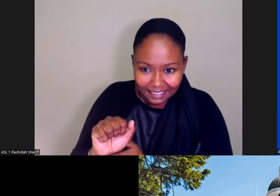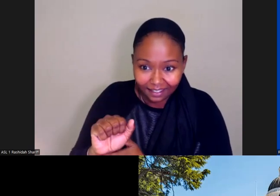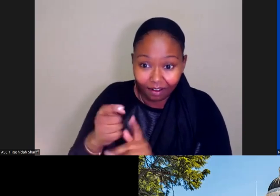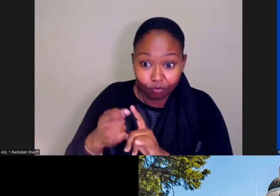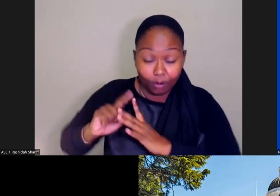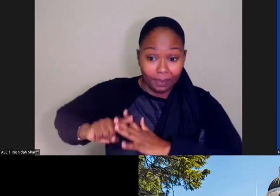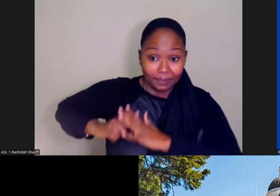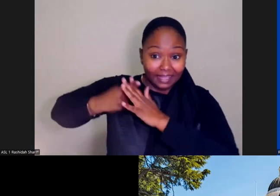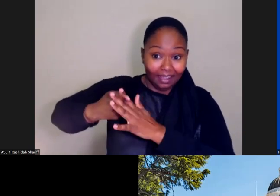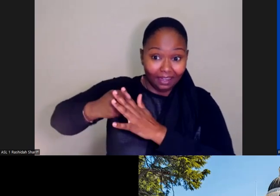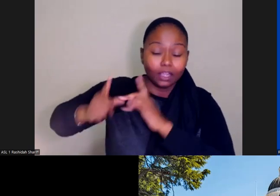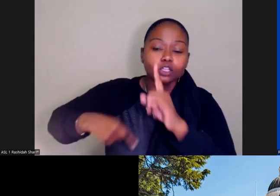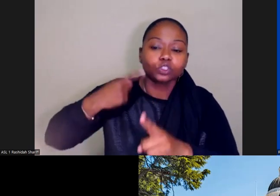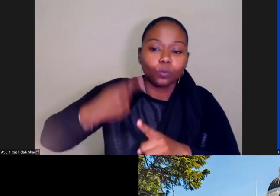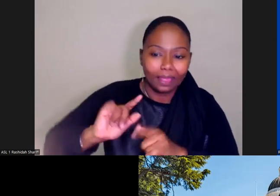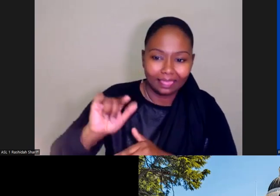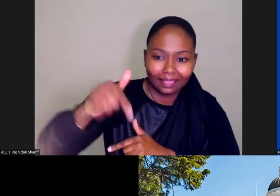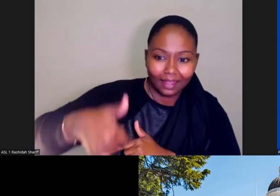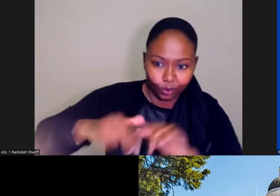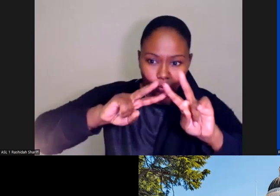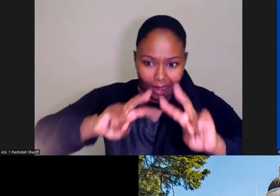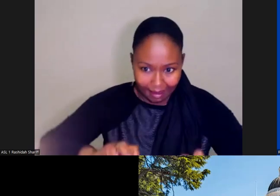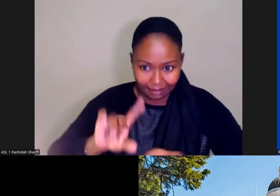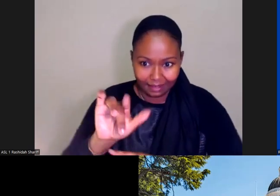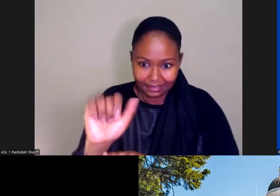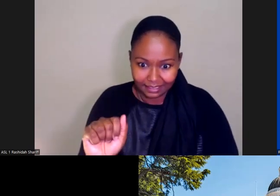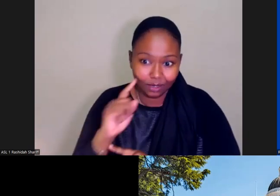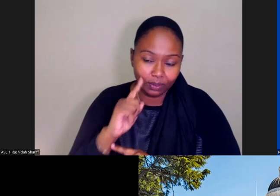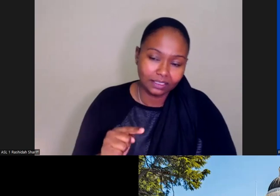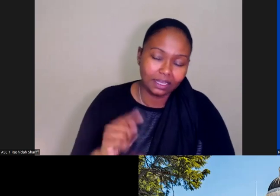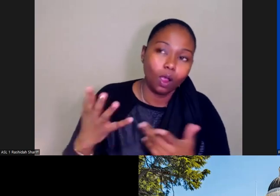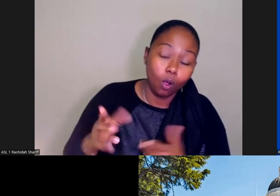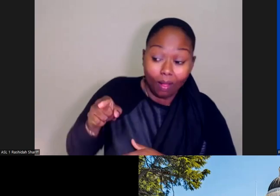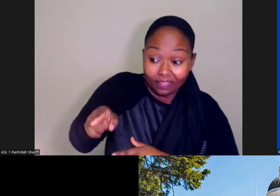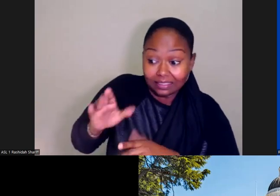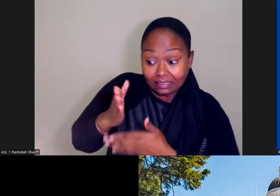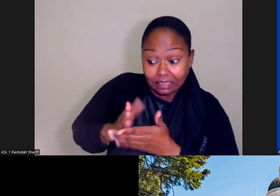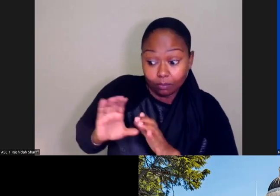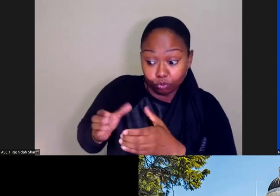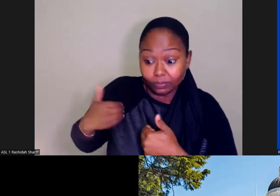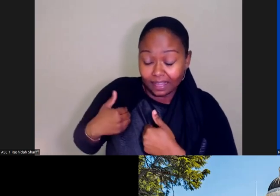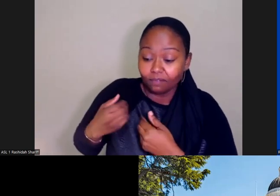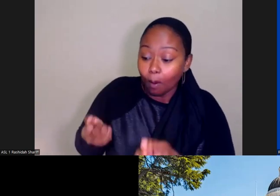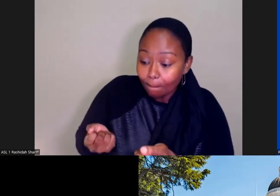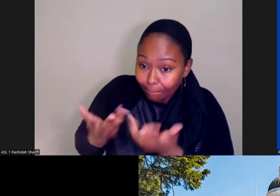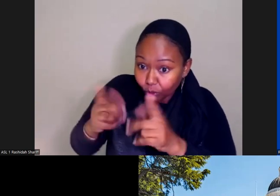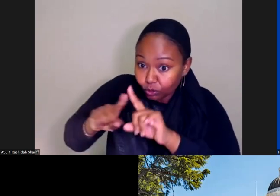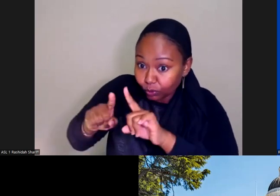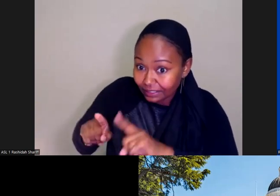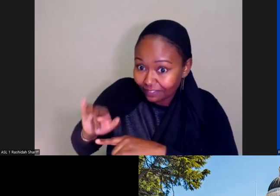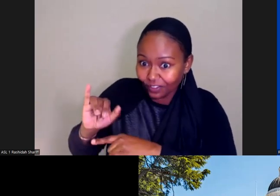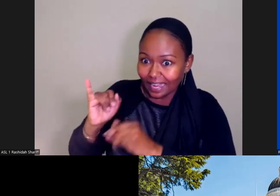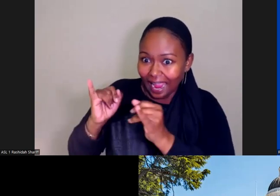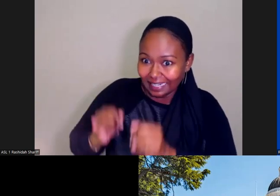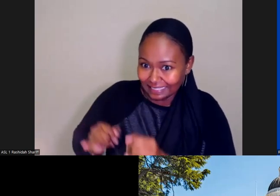data, we can kind of point back to, oh, these were some groups that had multiple identities and multiple intersections.